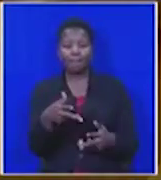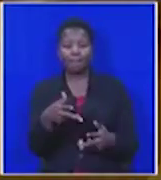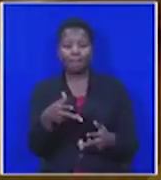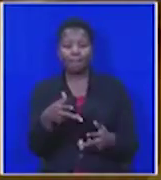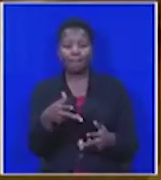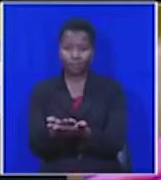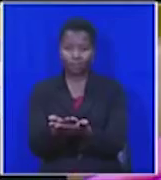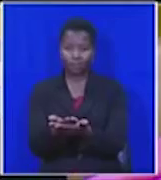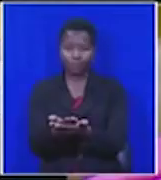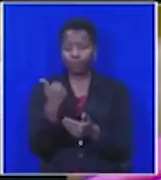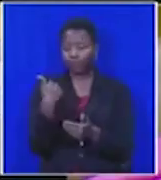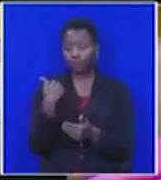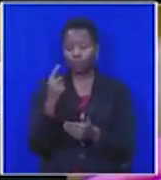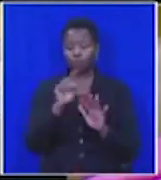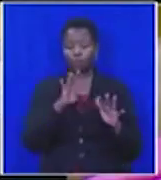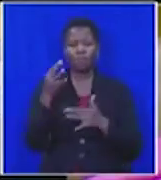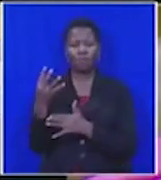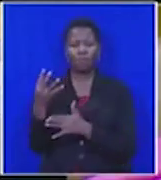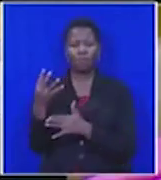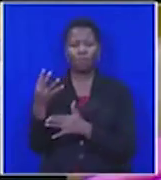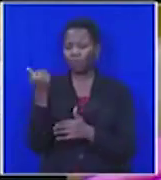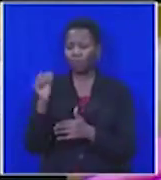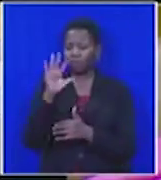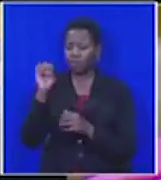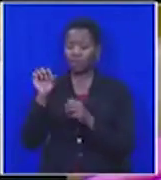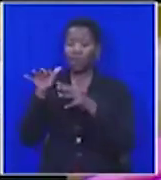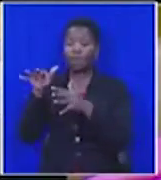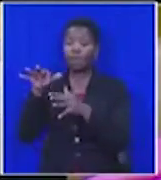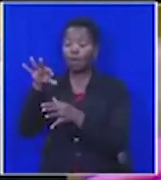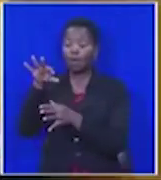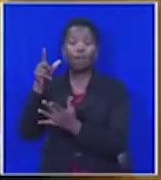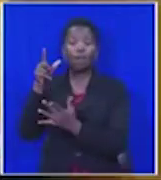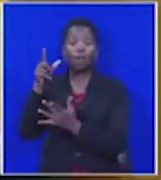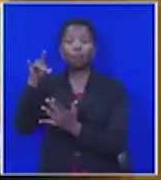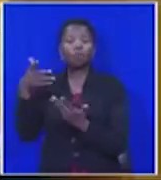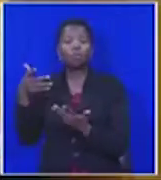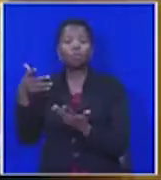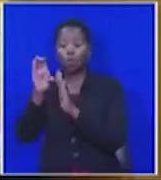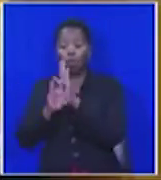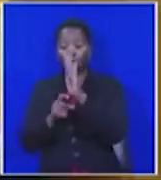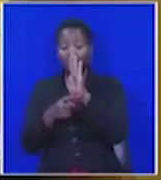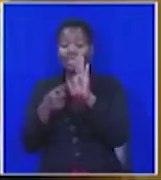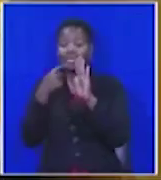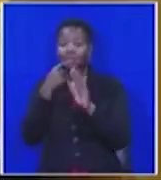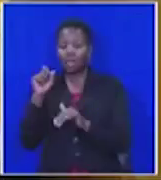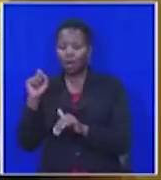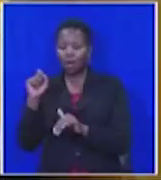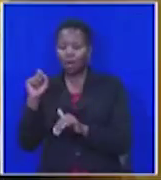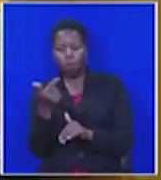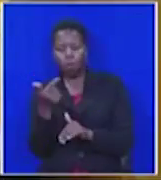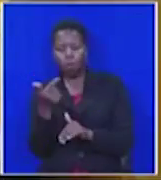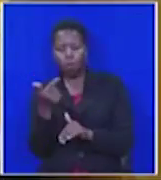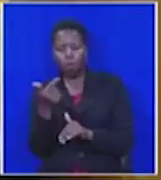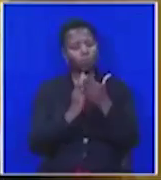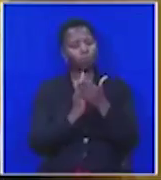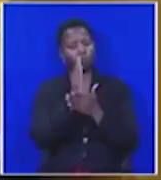In 1994, the people of South Africa chose a constitution that guaranteed every citizen the